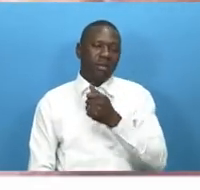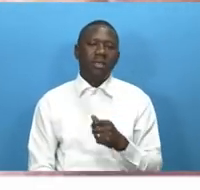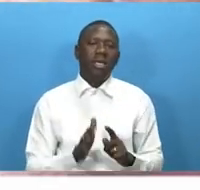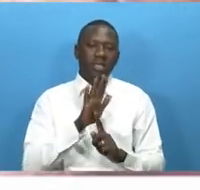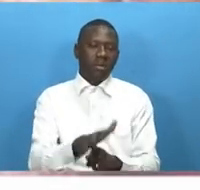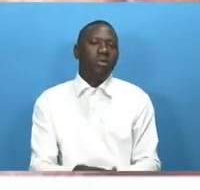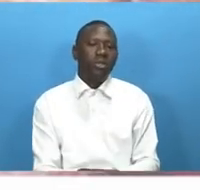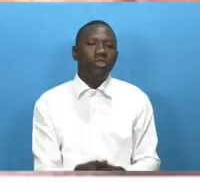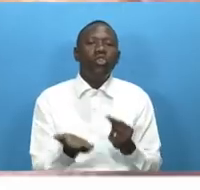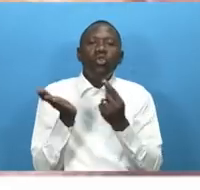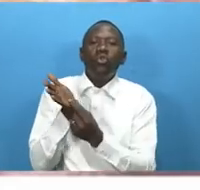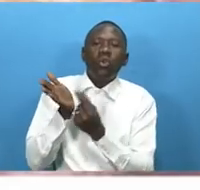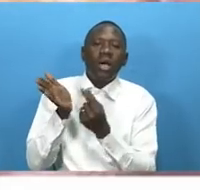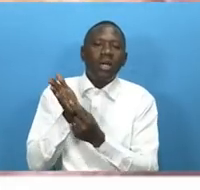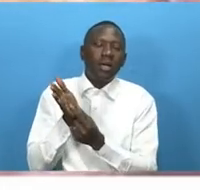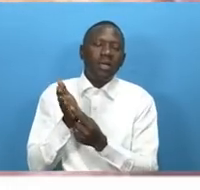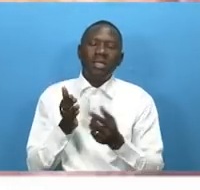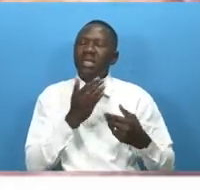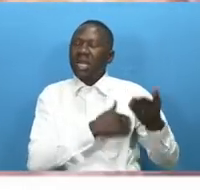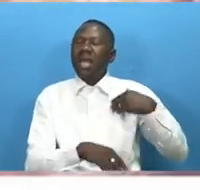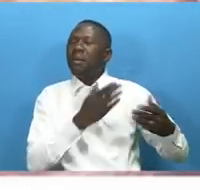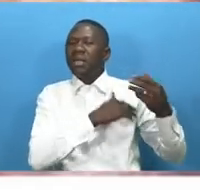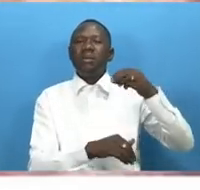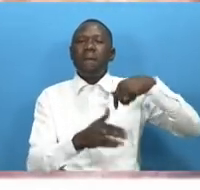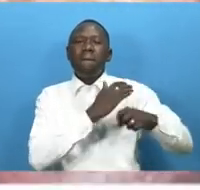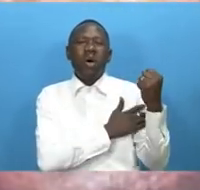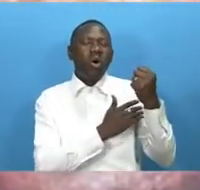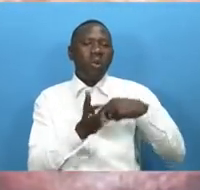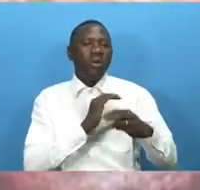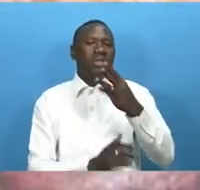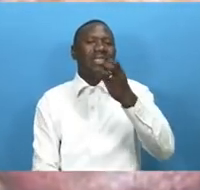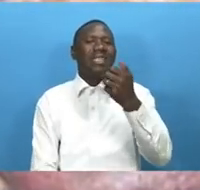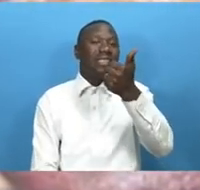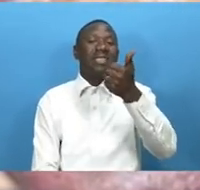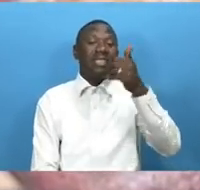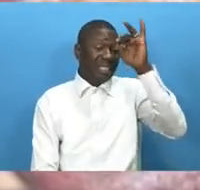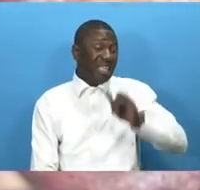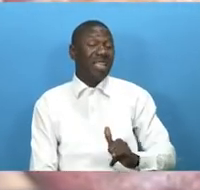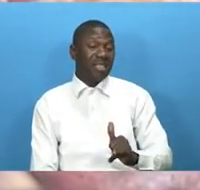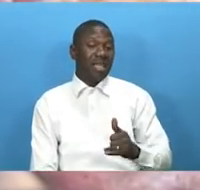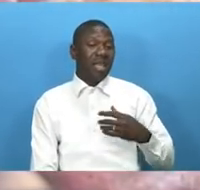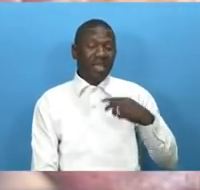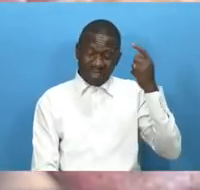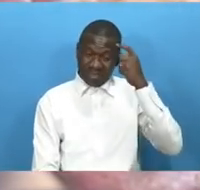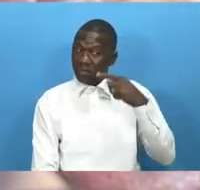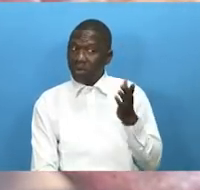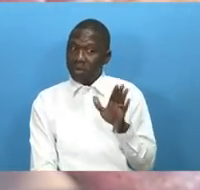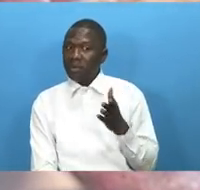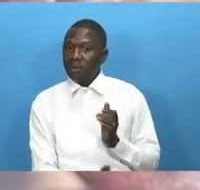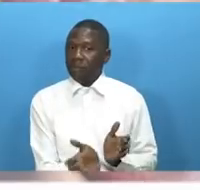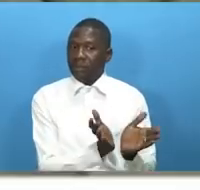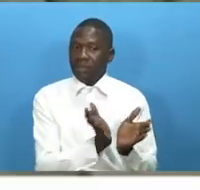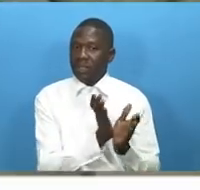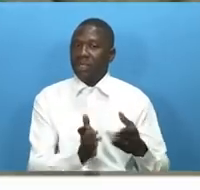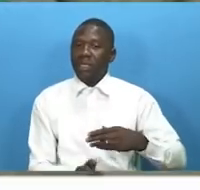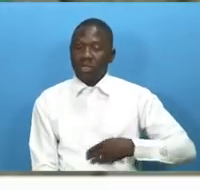Museveni, who has been in power for 36 years, appears to be grooming his son to assume power after appointing him as a major